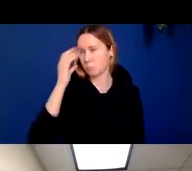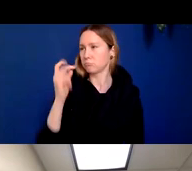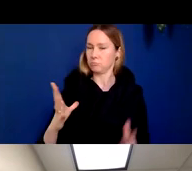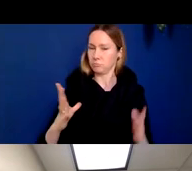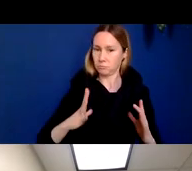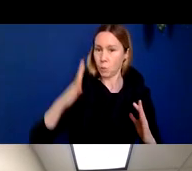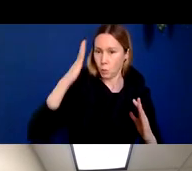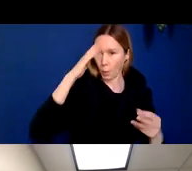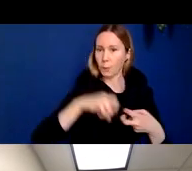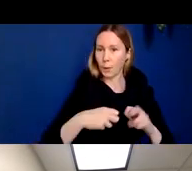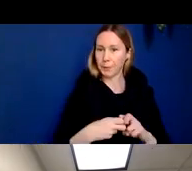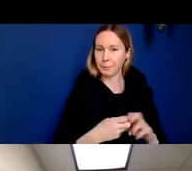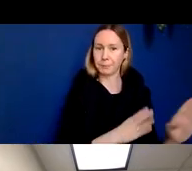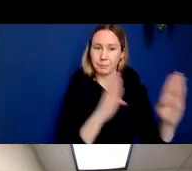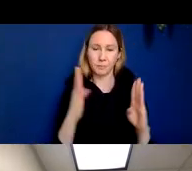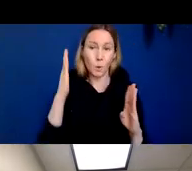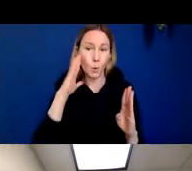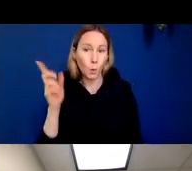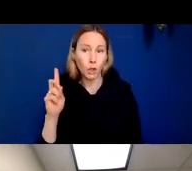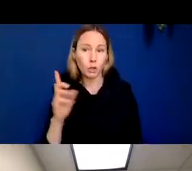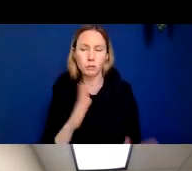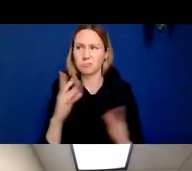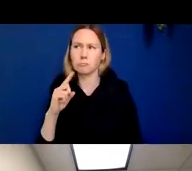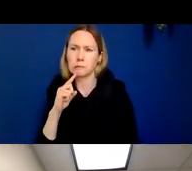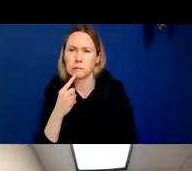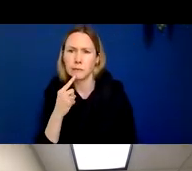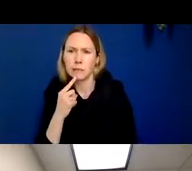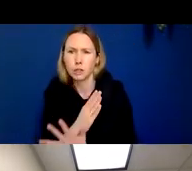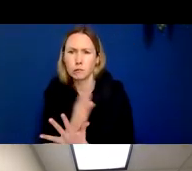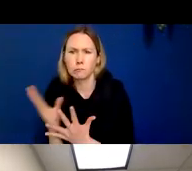problem is. We know where in the brain is, okay, how severe is the problem?